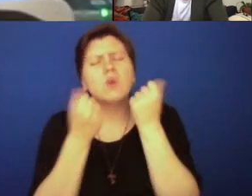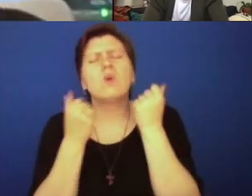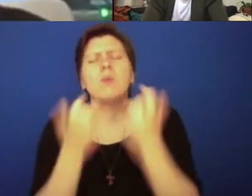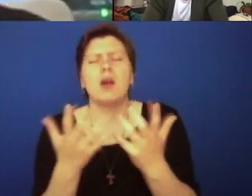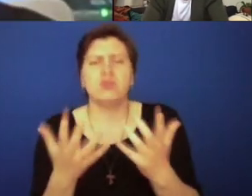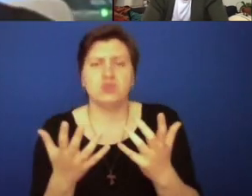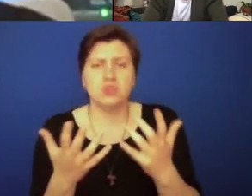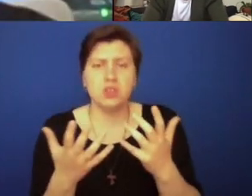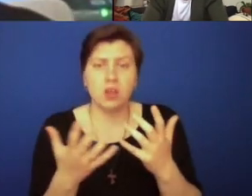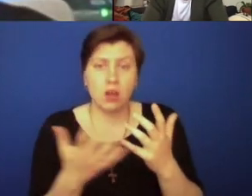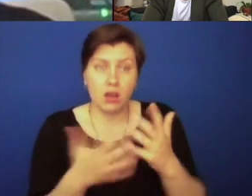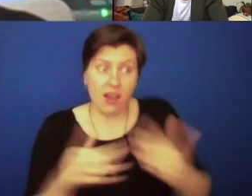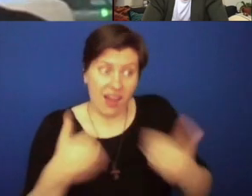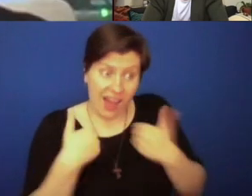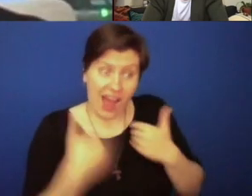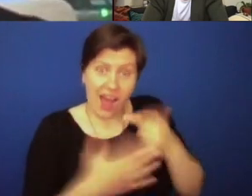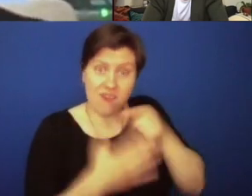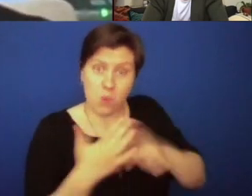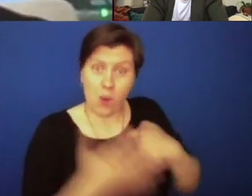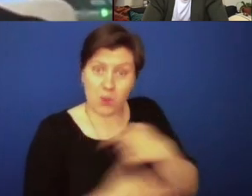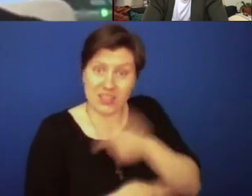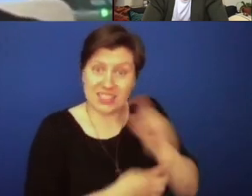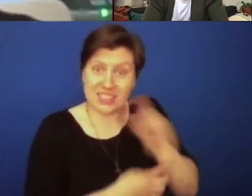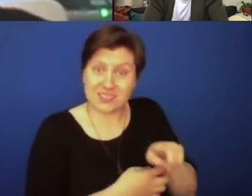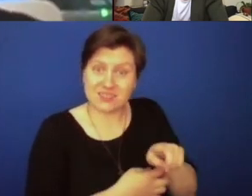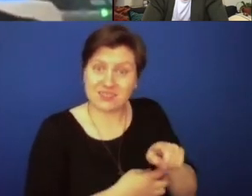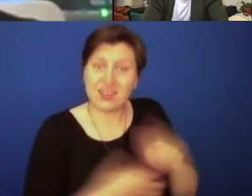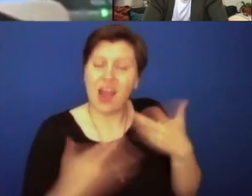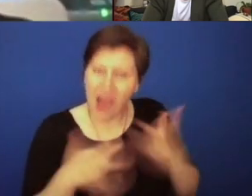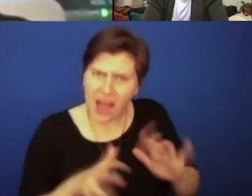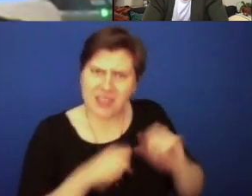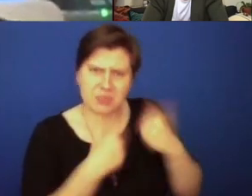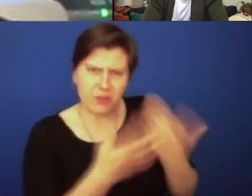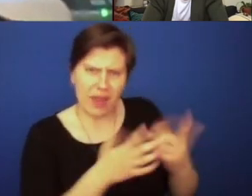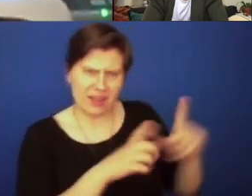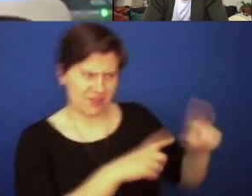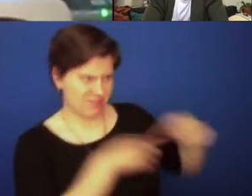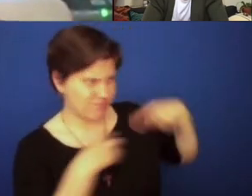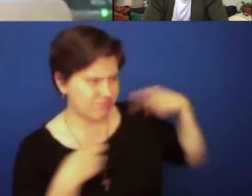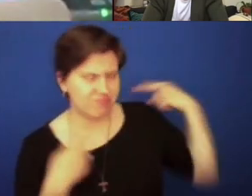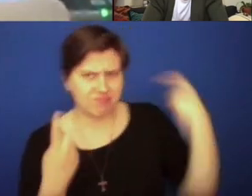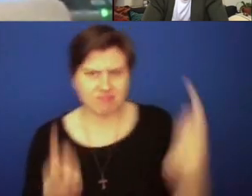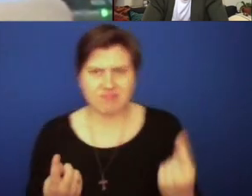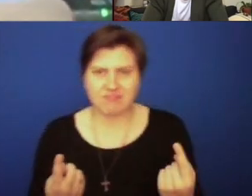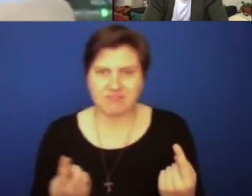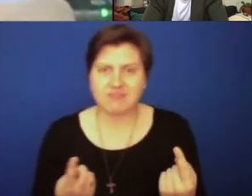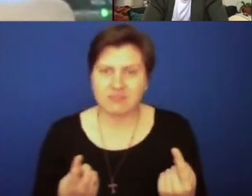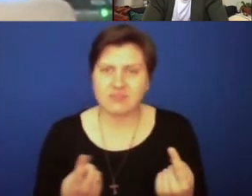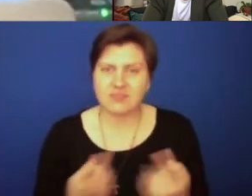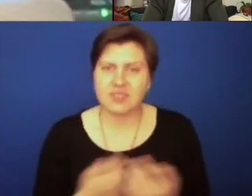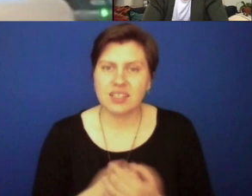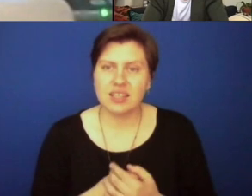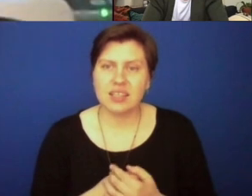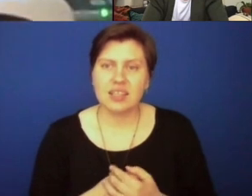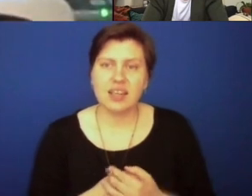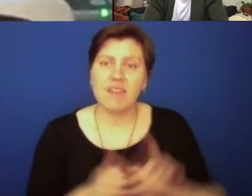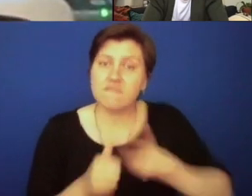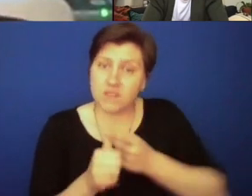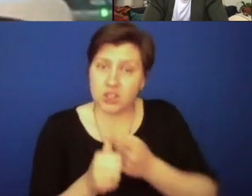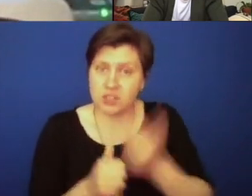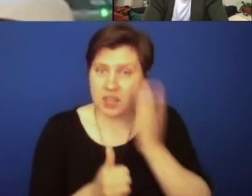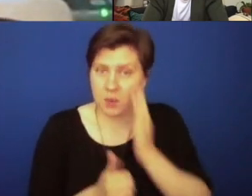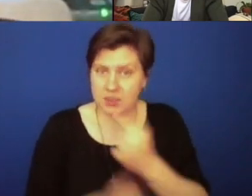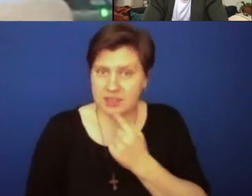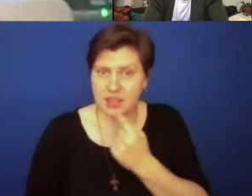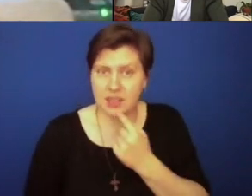provide, you know, what we need in this particular moment and has provided what we've needed in the entire history of our church. And the first that I